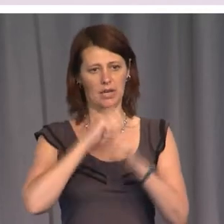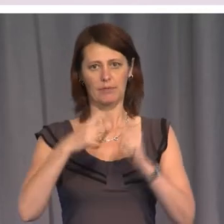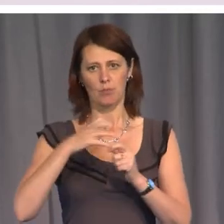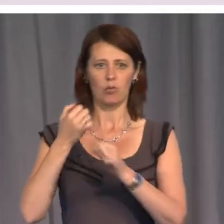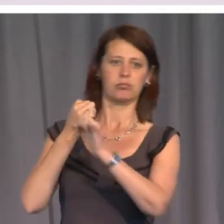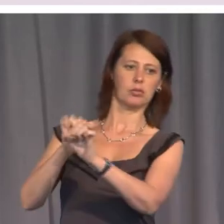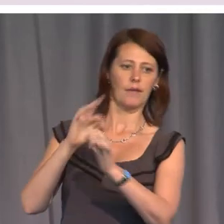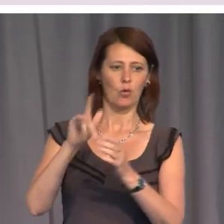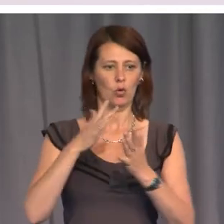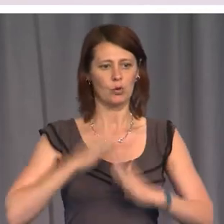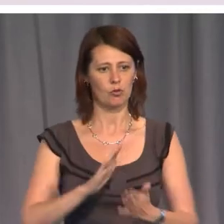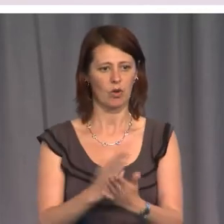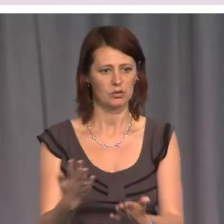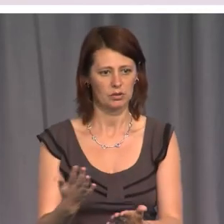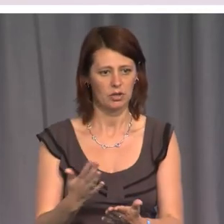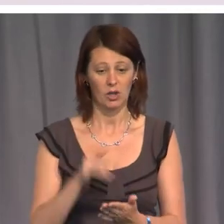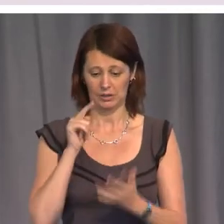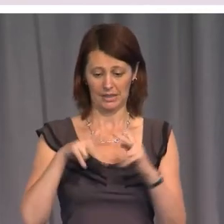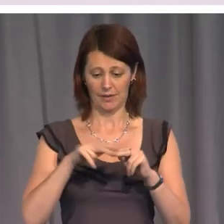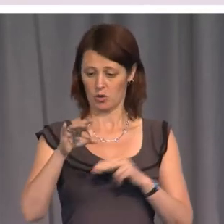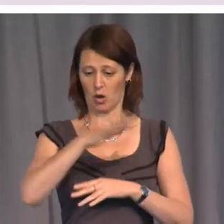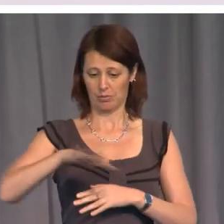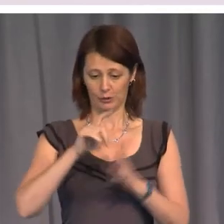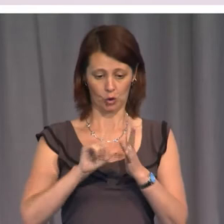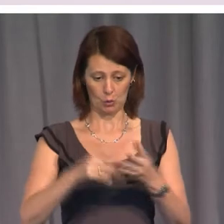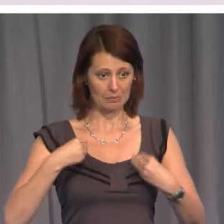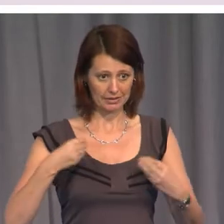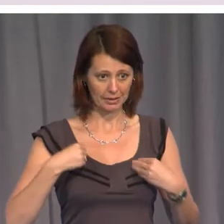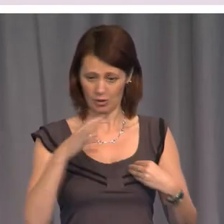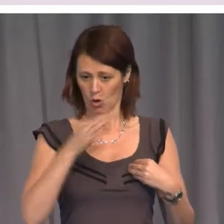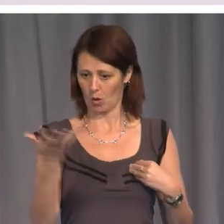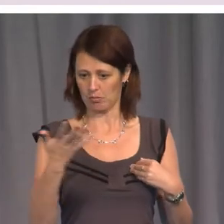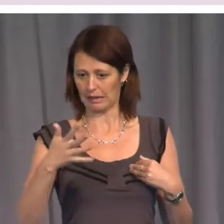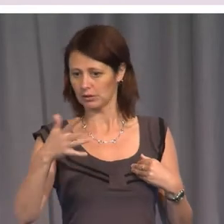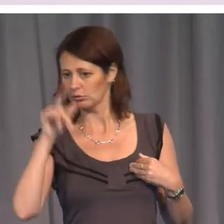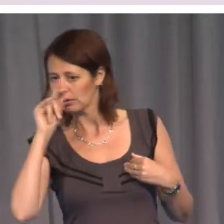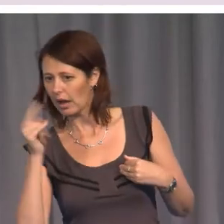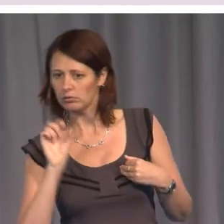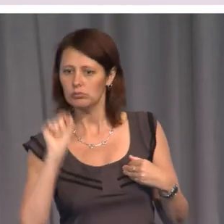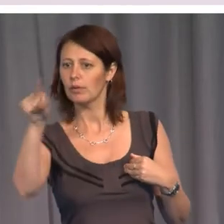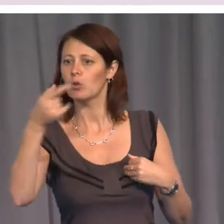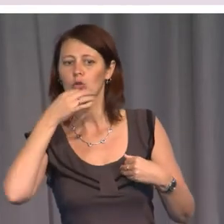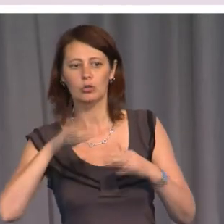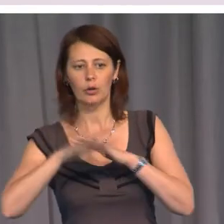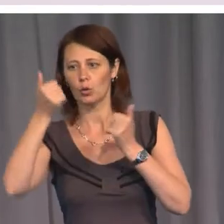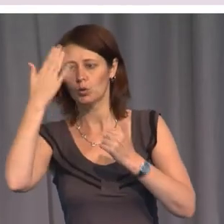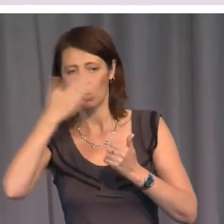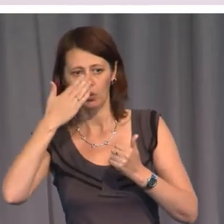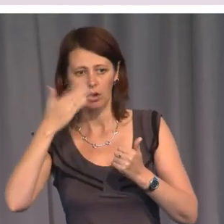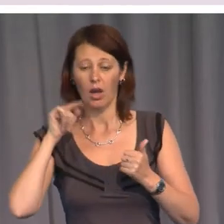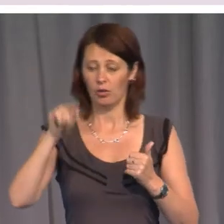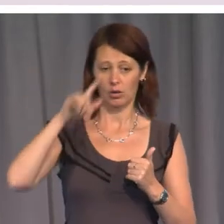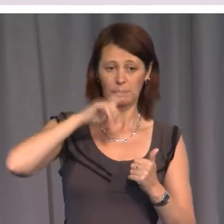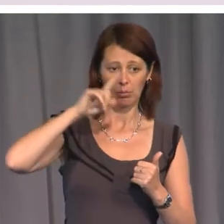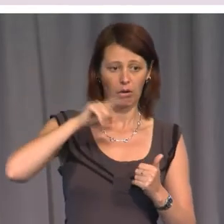And when there's no place to do business, no place to send your children to good schools, then the train drivers to